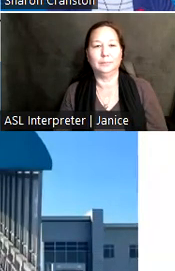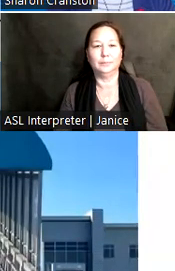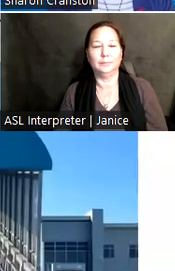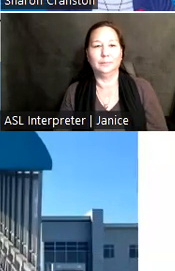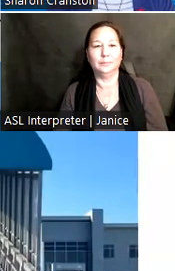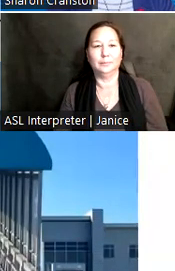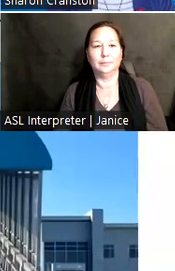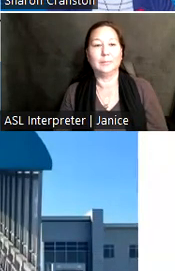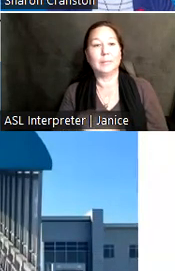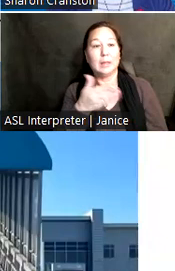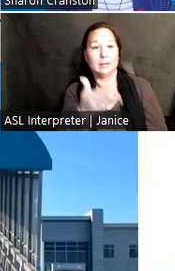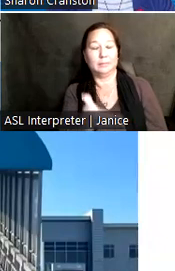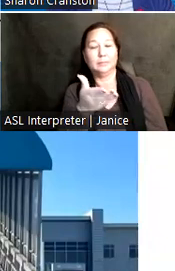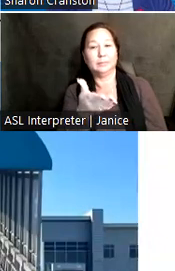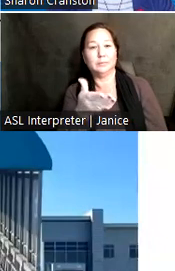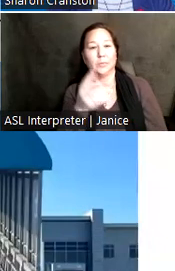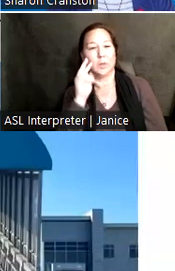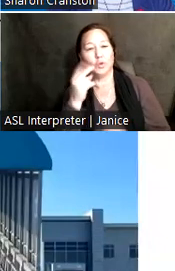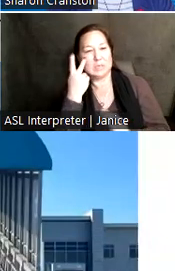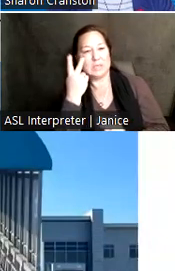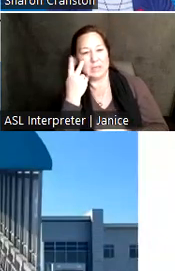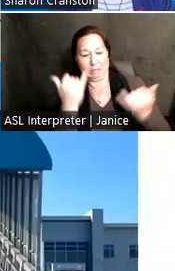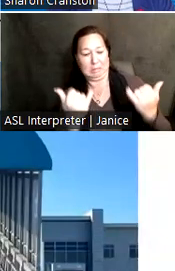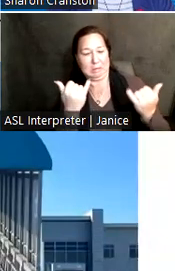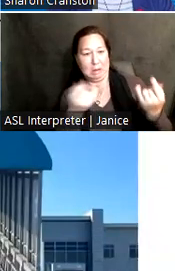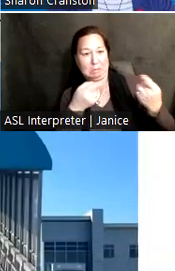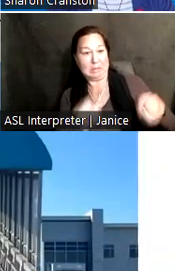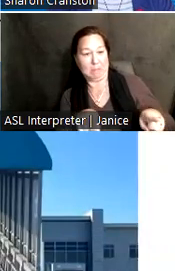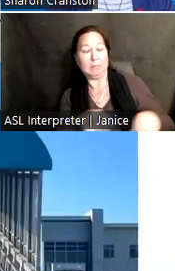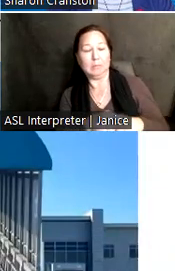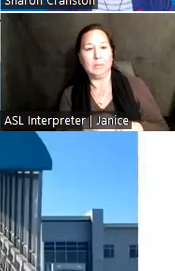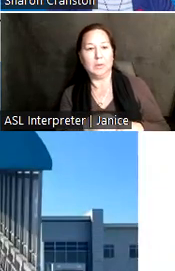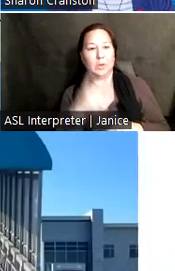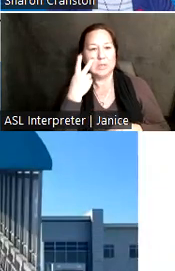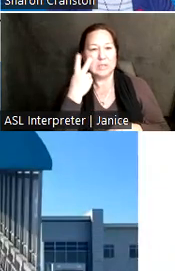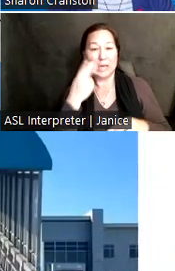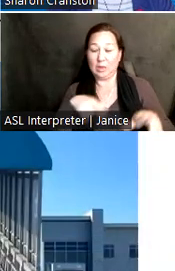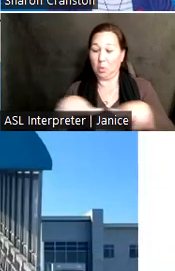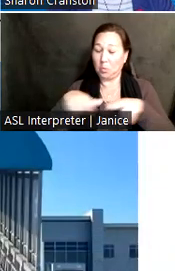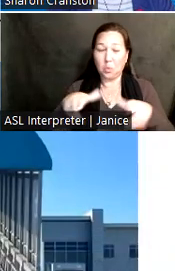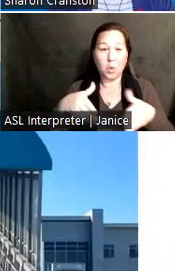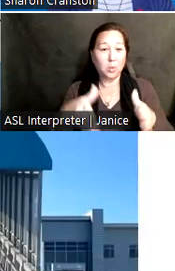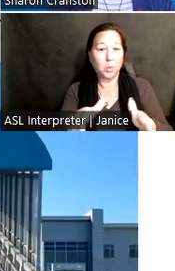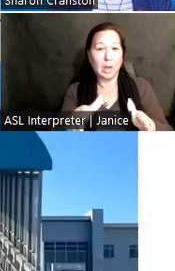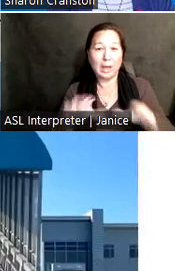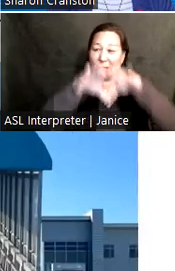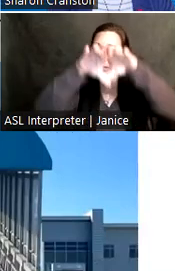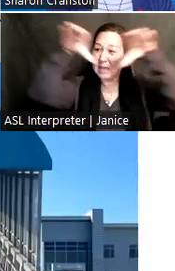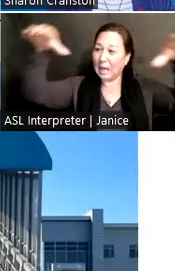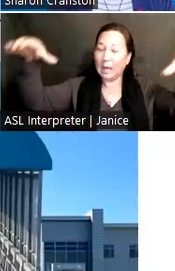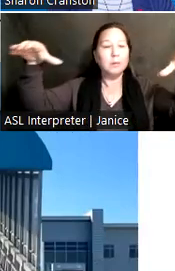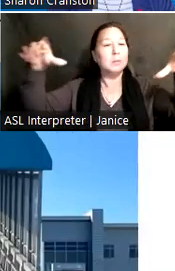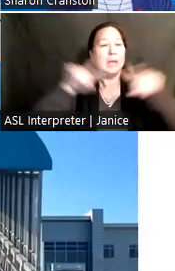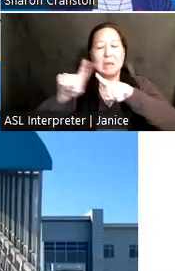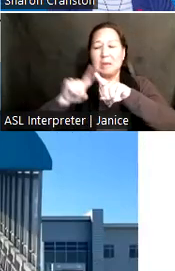This slide shows the existing conditions. You can see that the current walkway, canopies and structures have been impacted by weather and